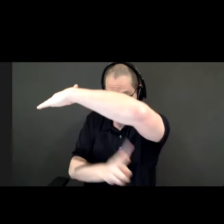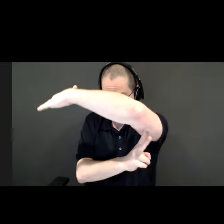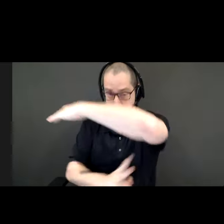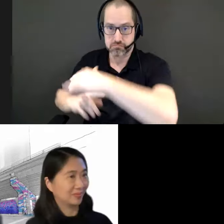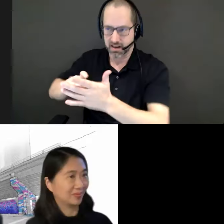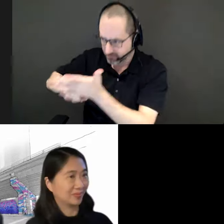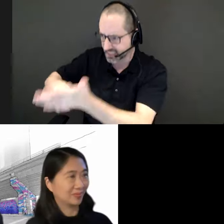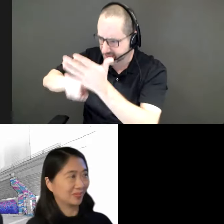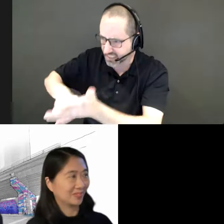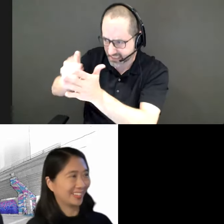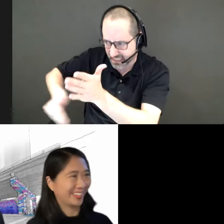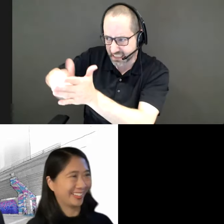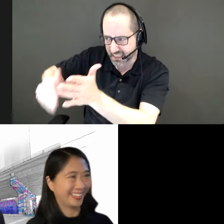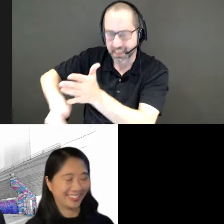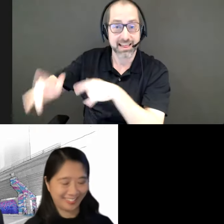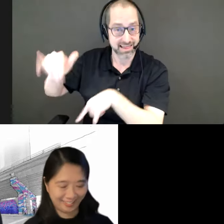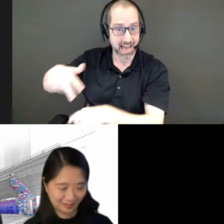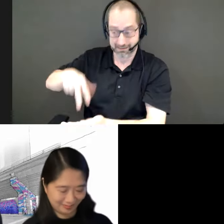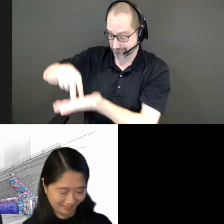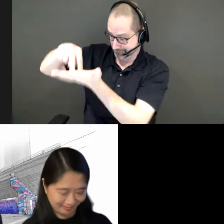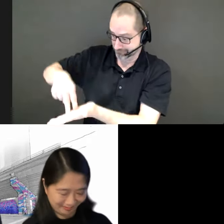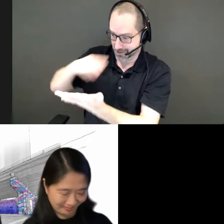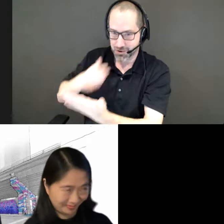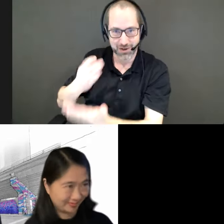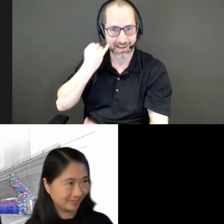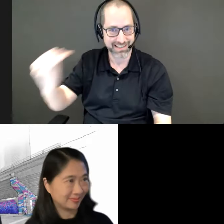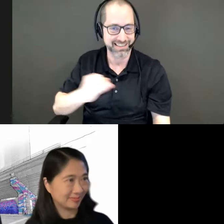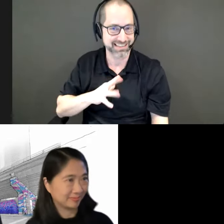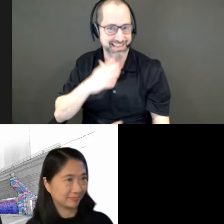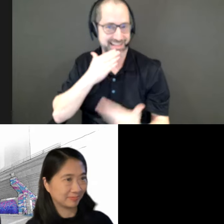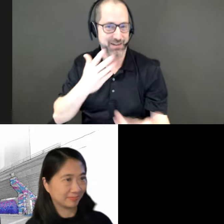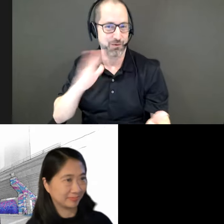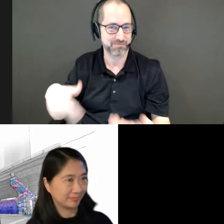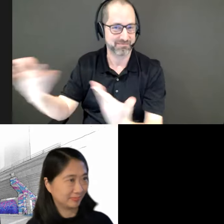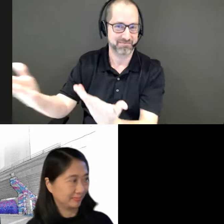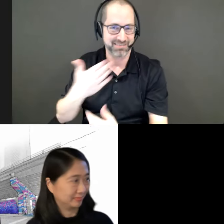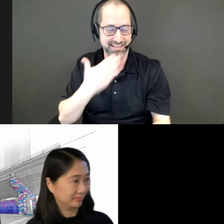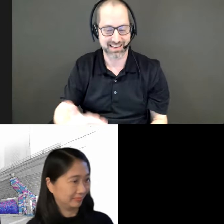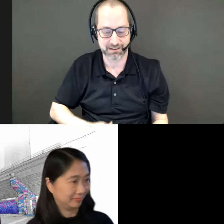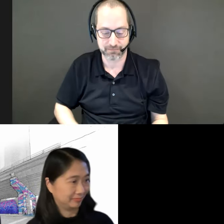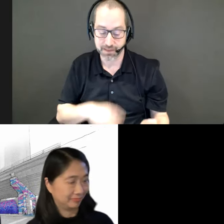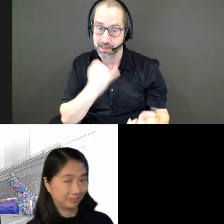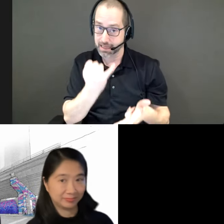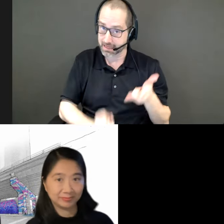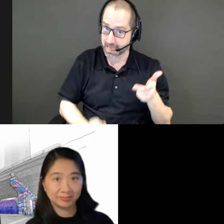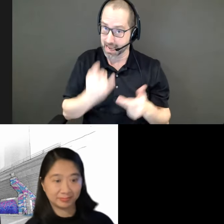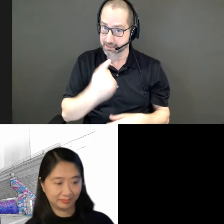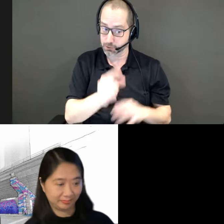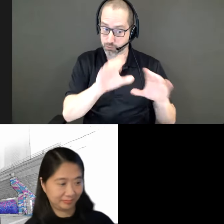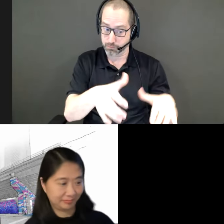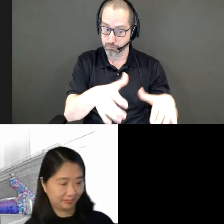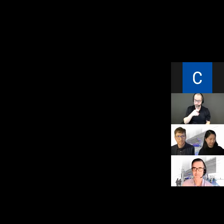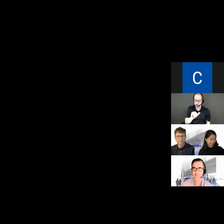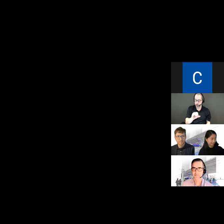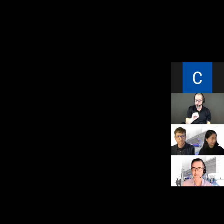looked so exciting or so good. So many thanks for sharing that proposal. Our last proposal for the York Street